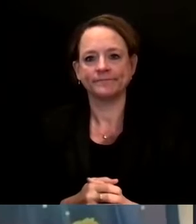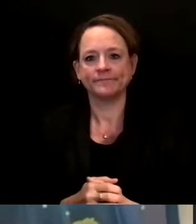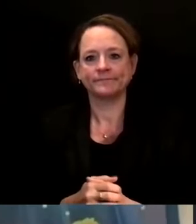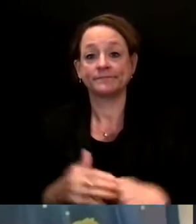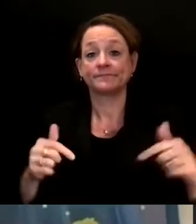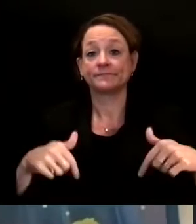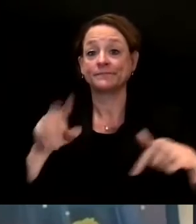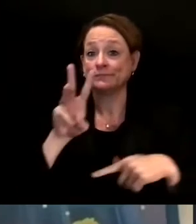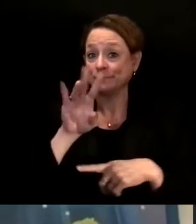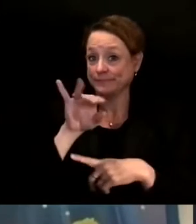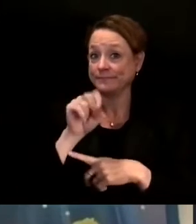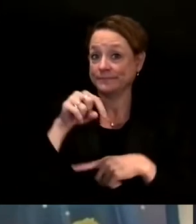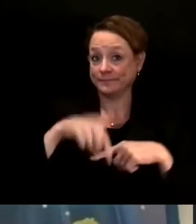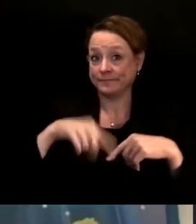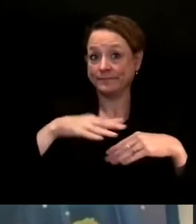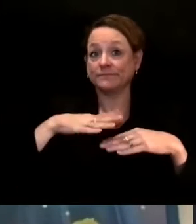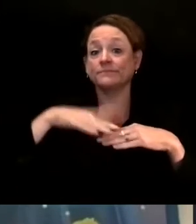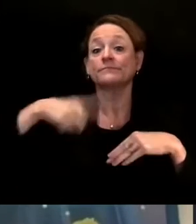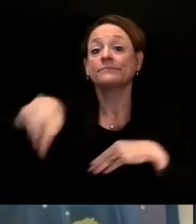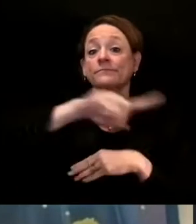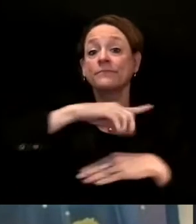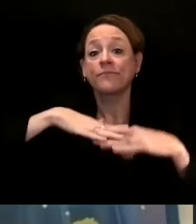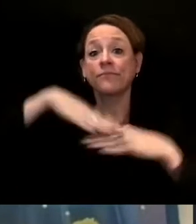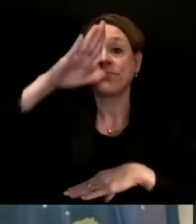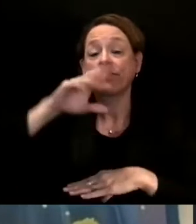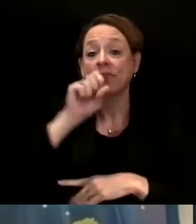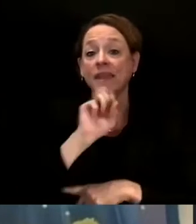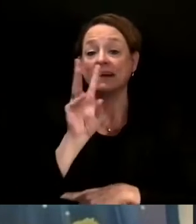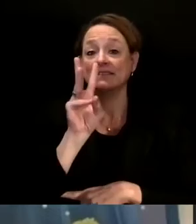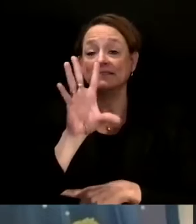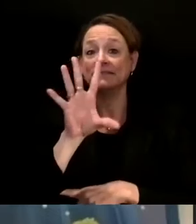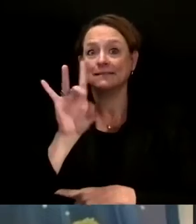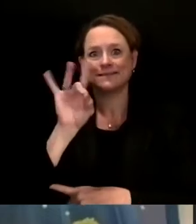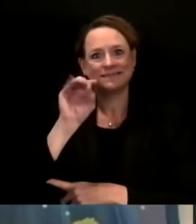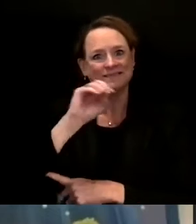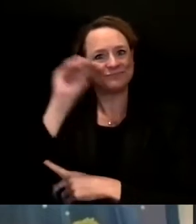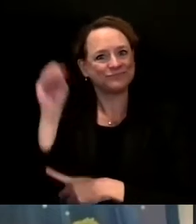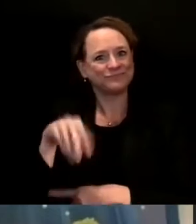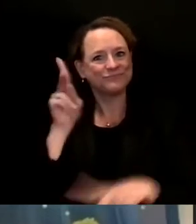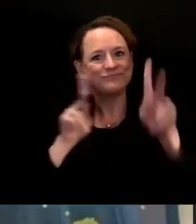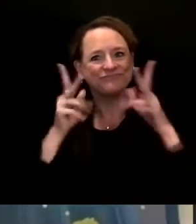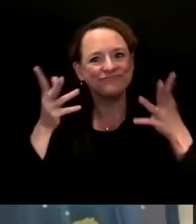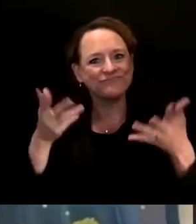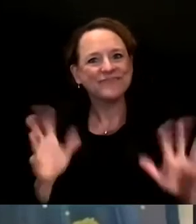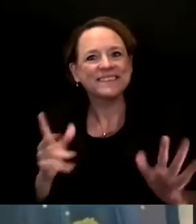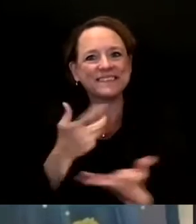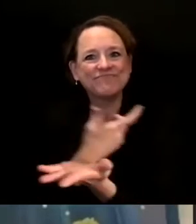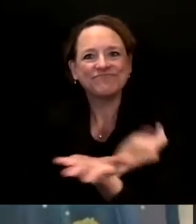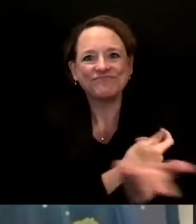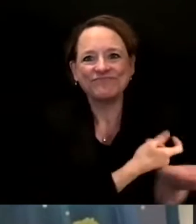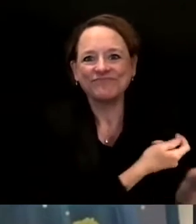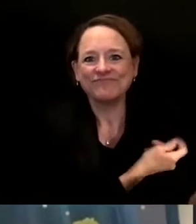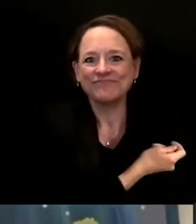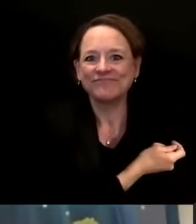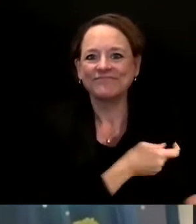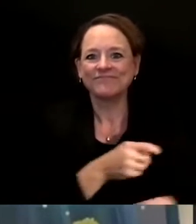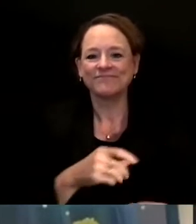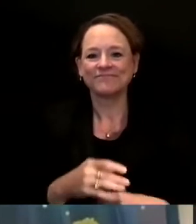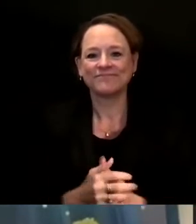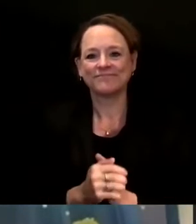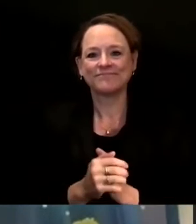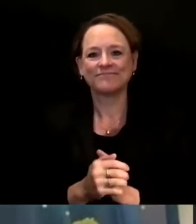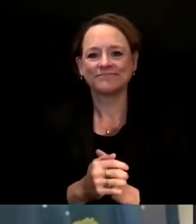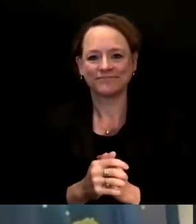have completed their vaccine series. Of course, this population has been eligible for vaccine longer than